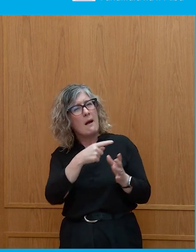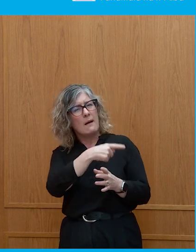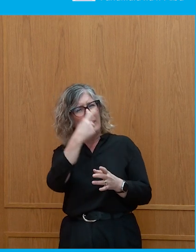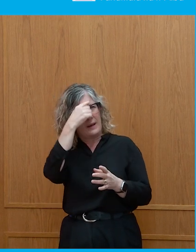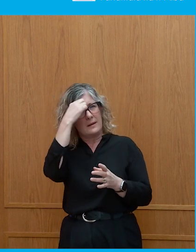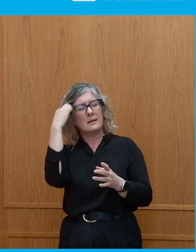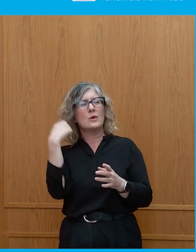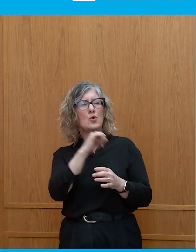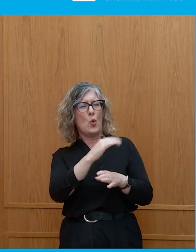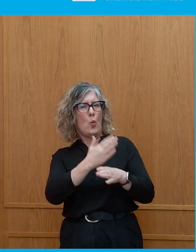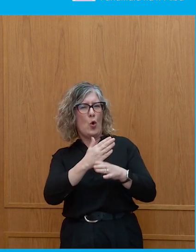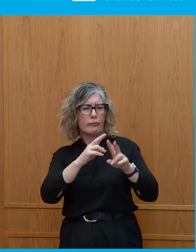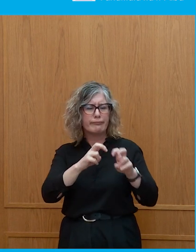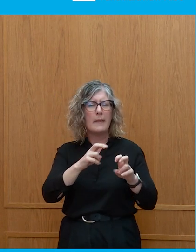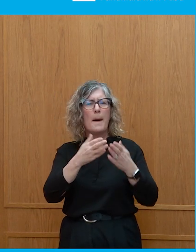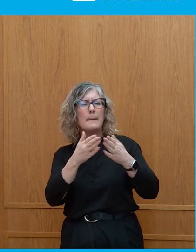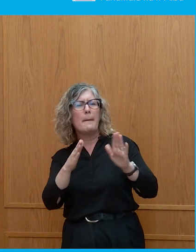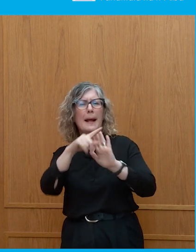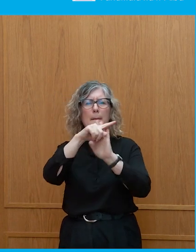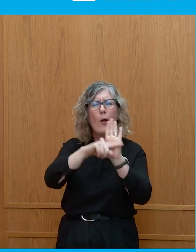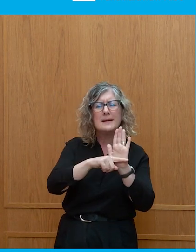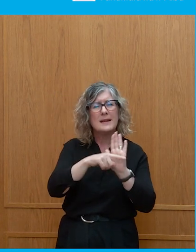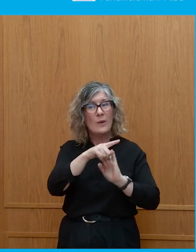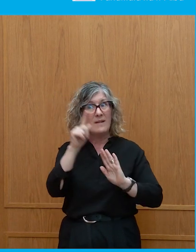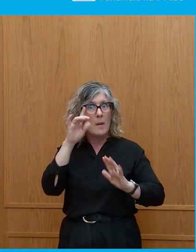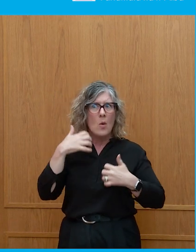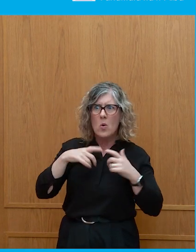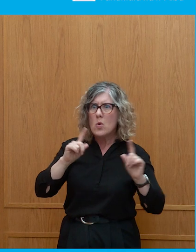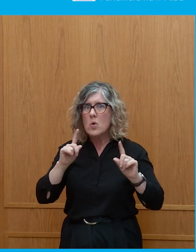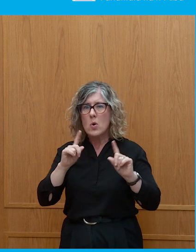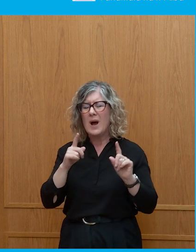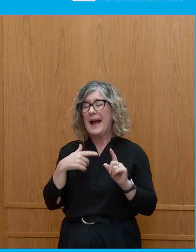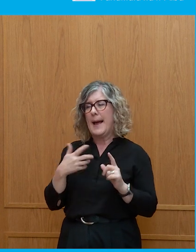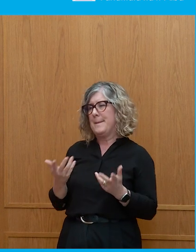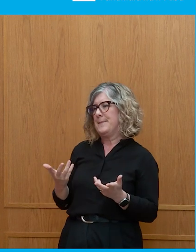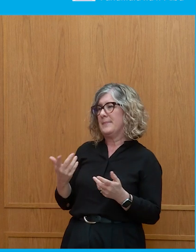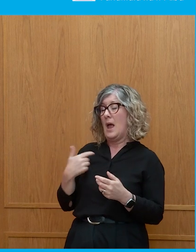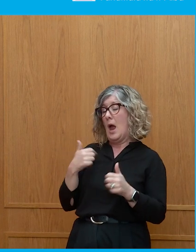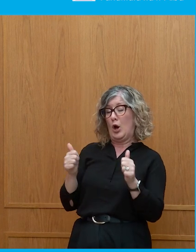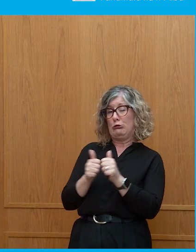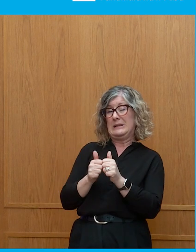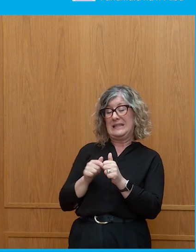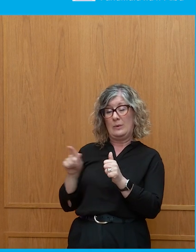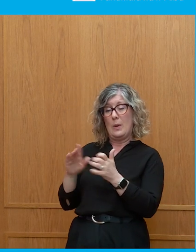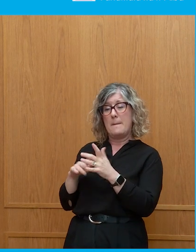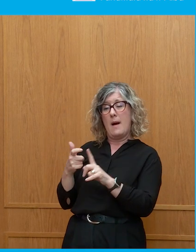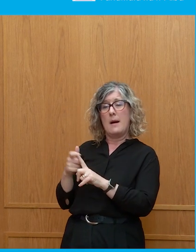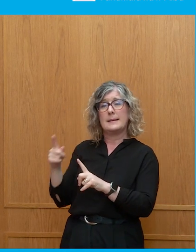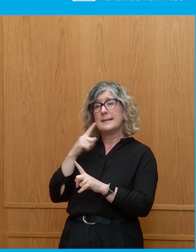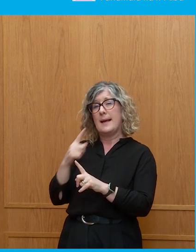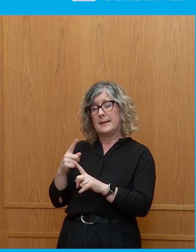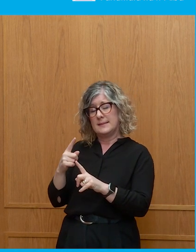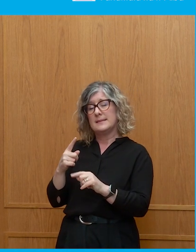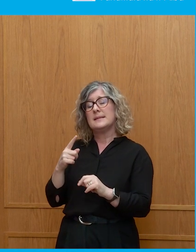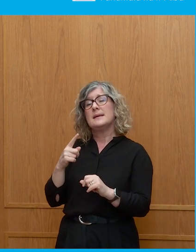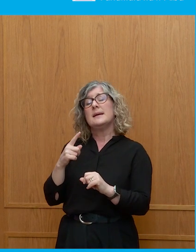switch around, or is it a real concern? I think it is a real concern. And I agree with everything that Mark said. But the last time